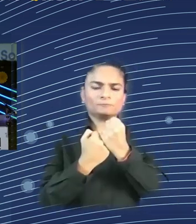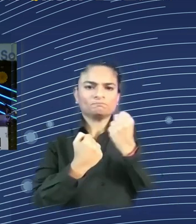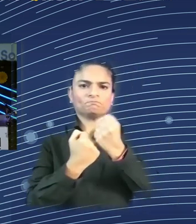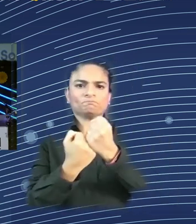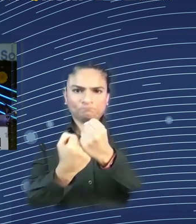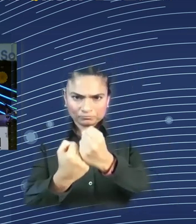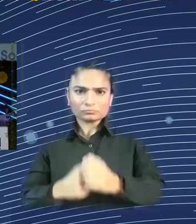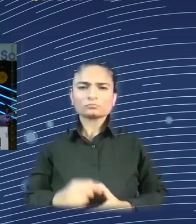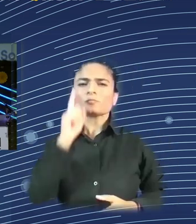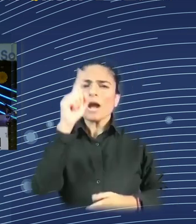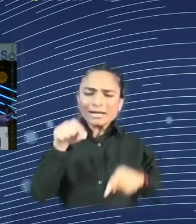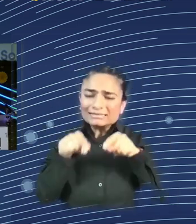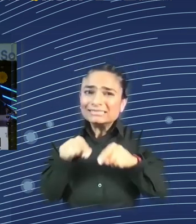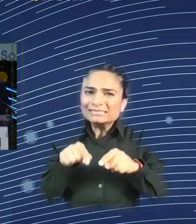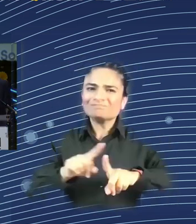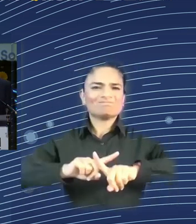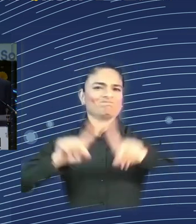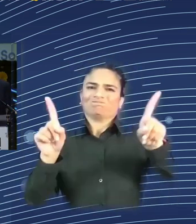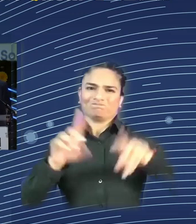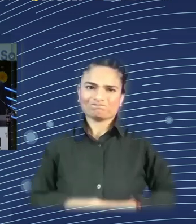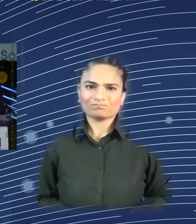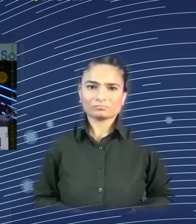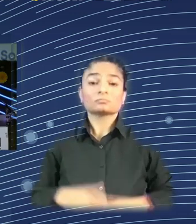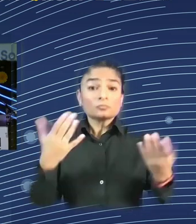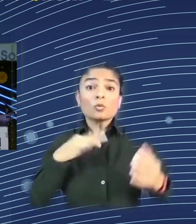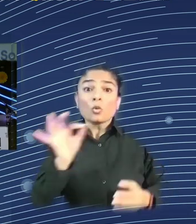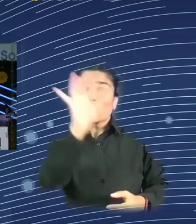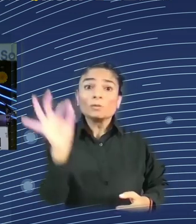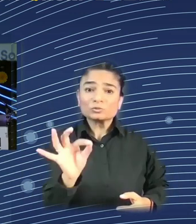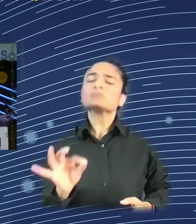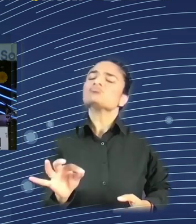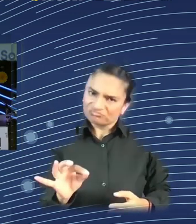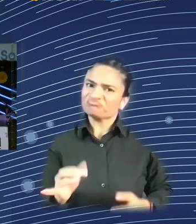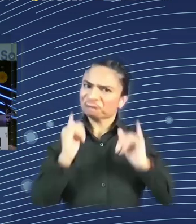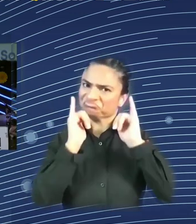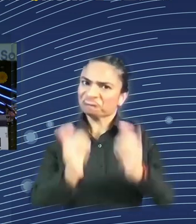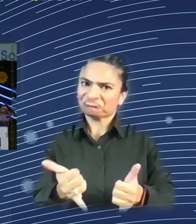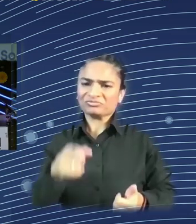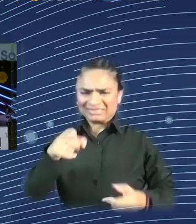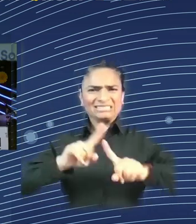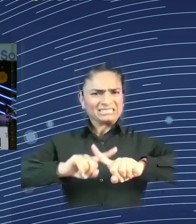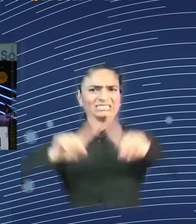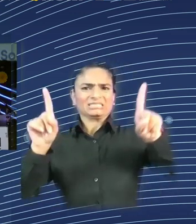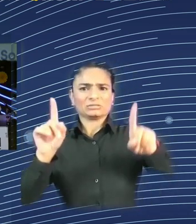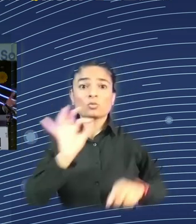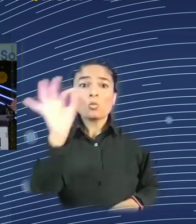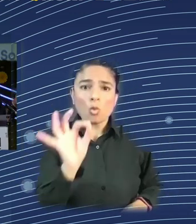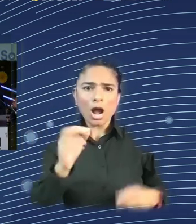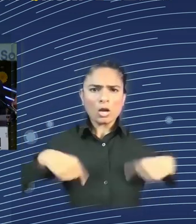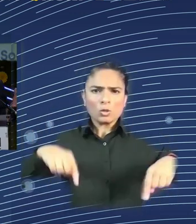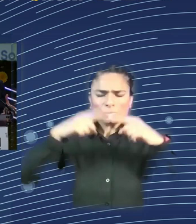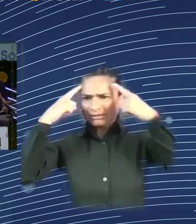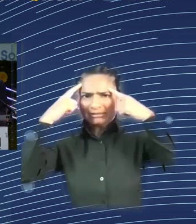But we should make it different, not wait for it to become different on its own because the people